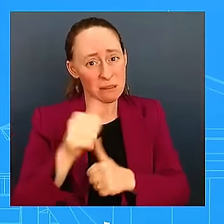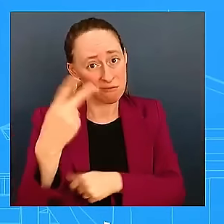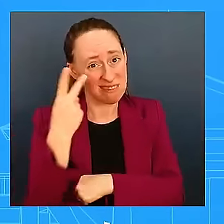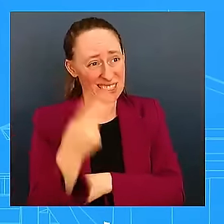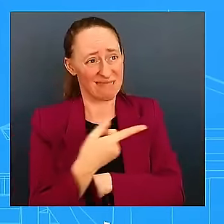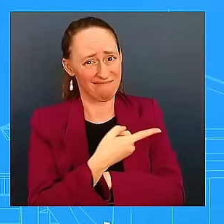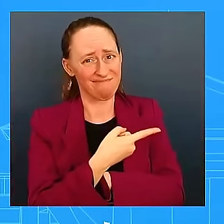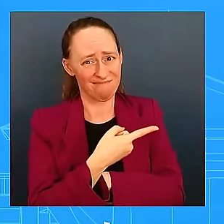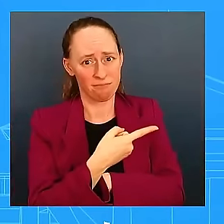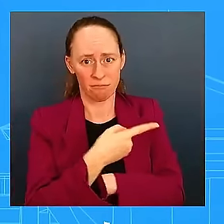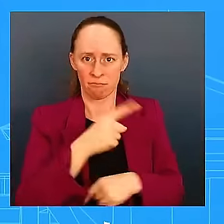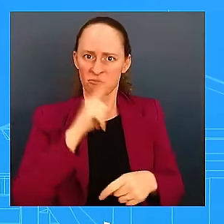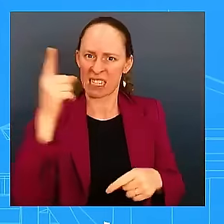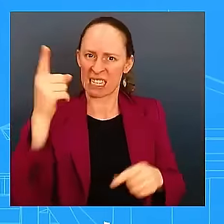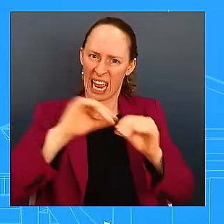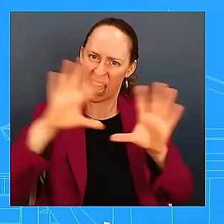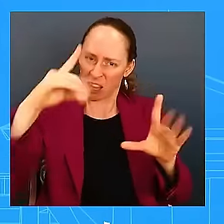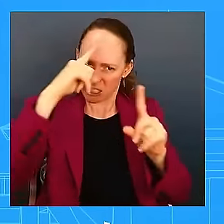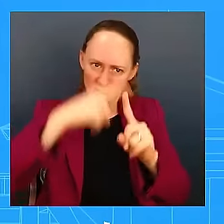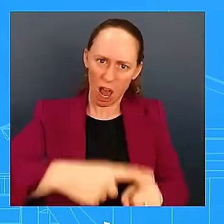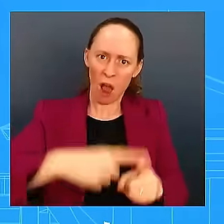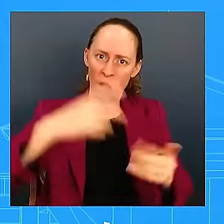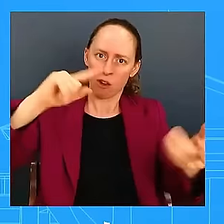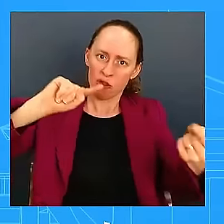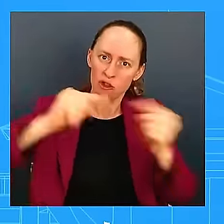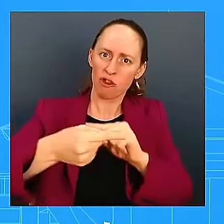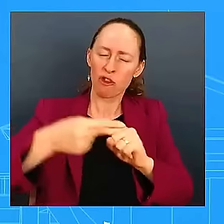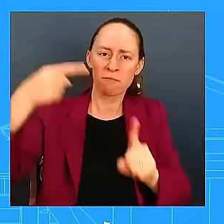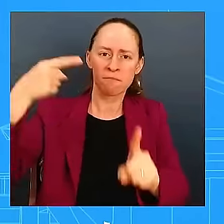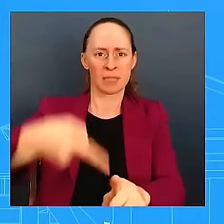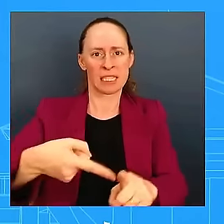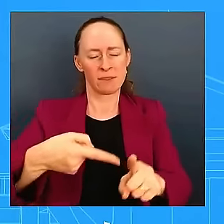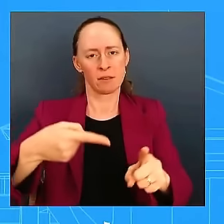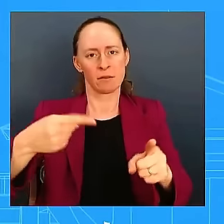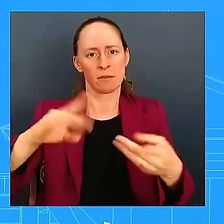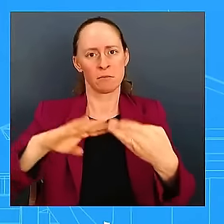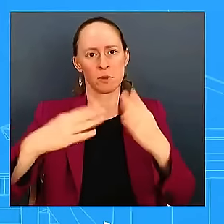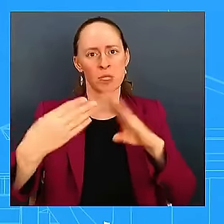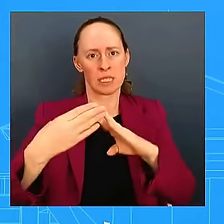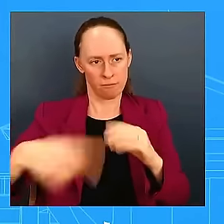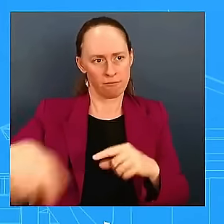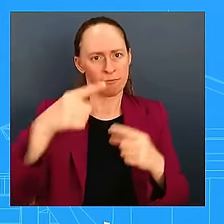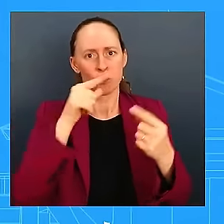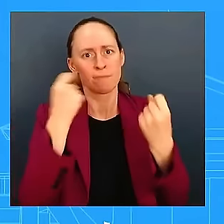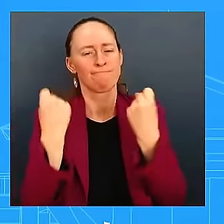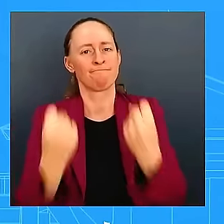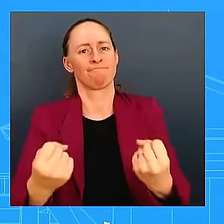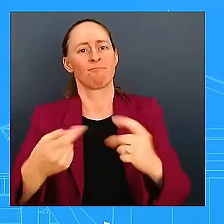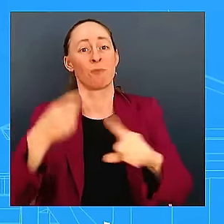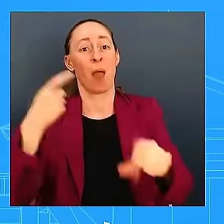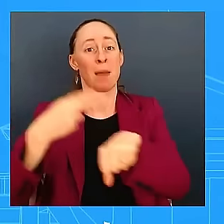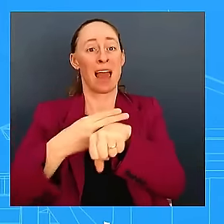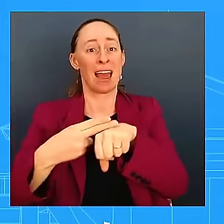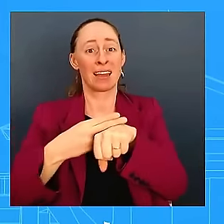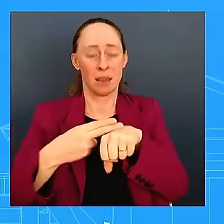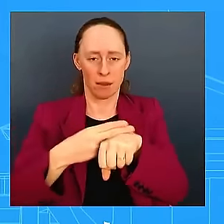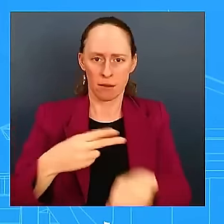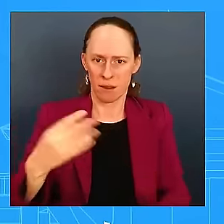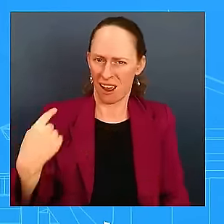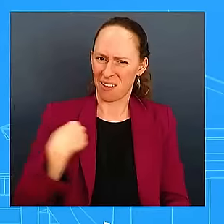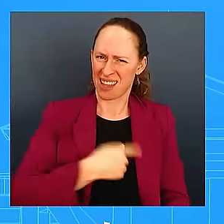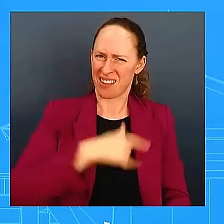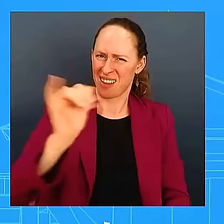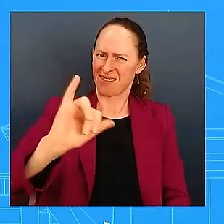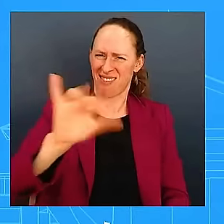instance, Haitian migrants who were welcomed in that community. And it has not just been denounced from us, denounced from the Governor of